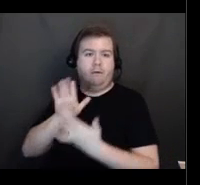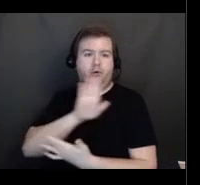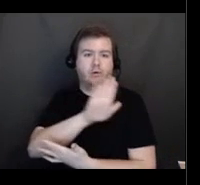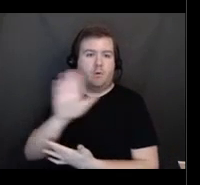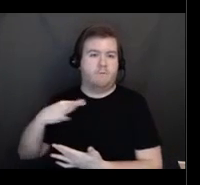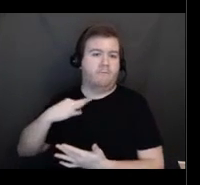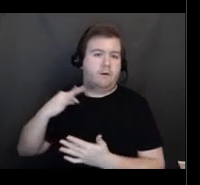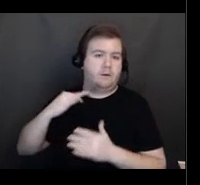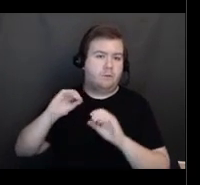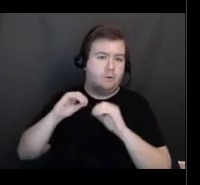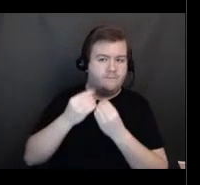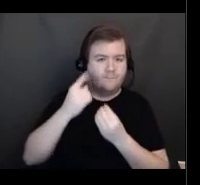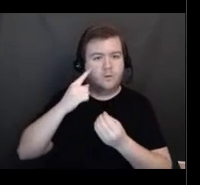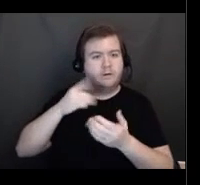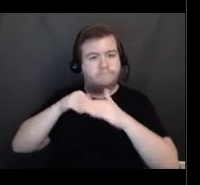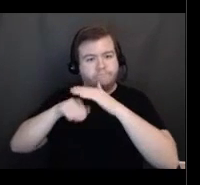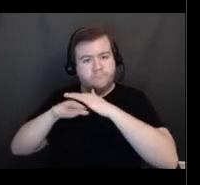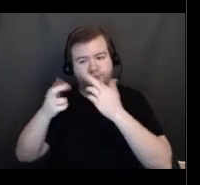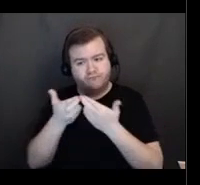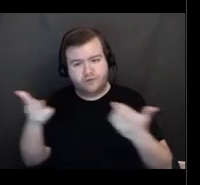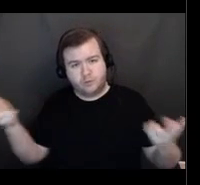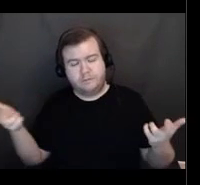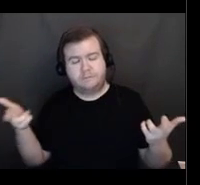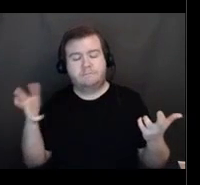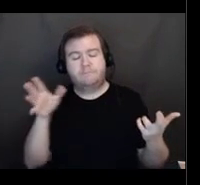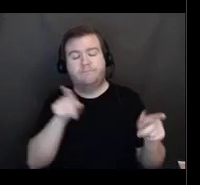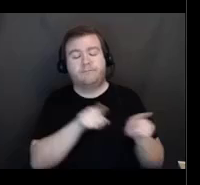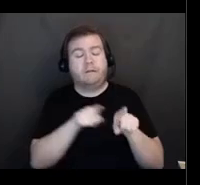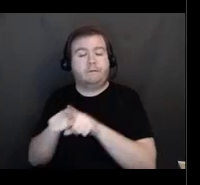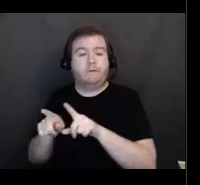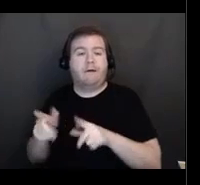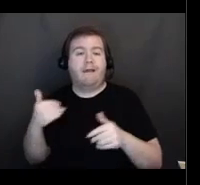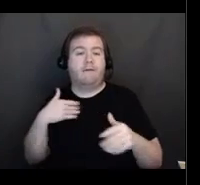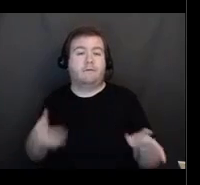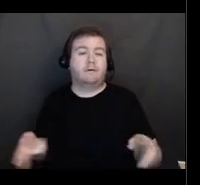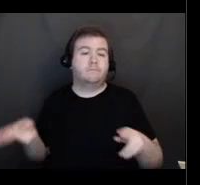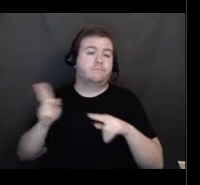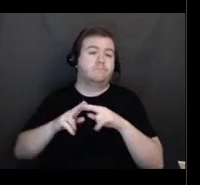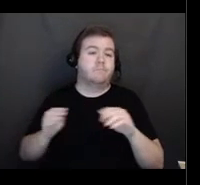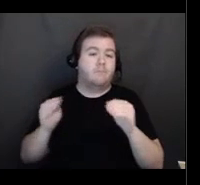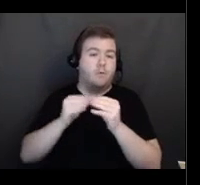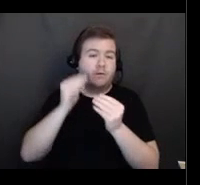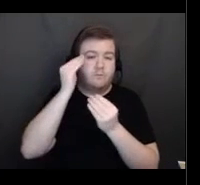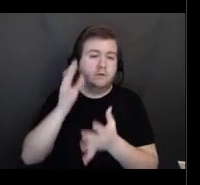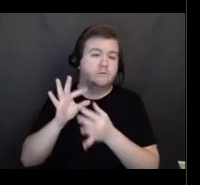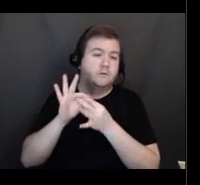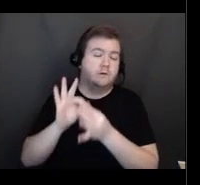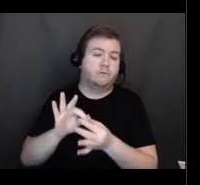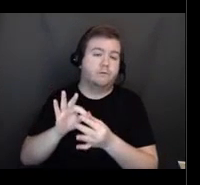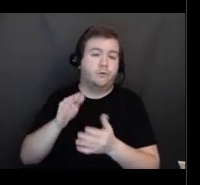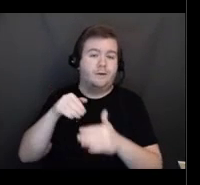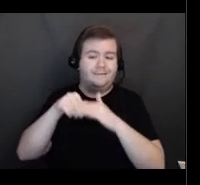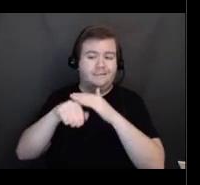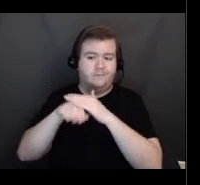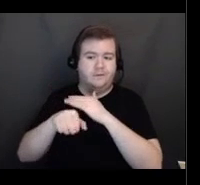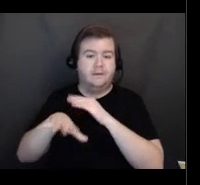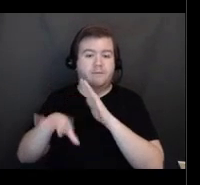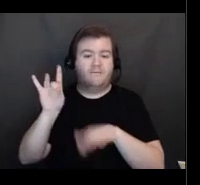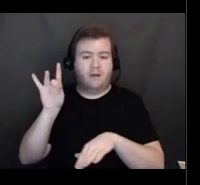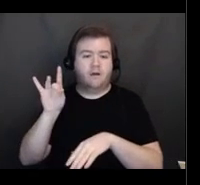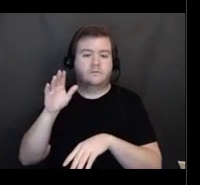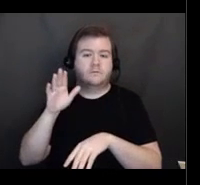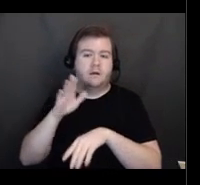resources and more information on accessibility can be found at a